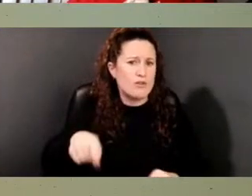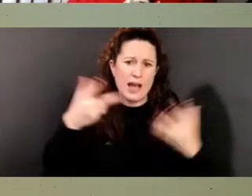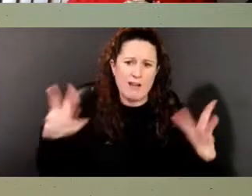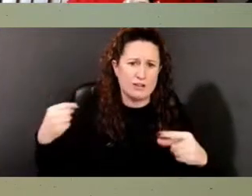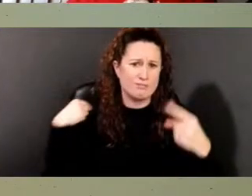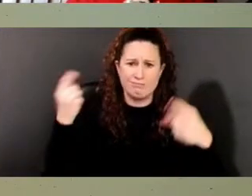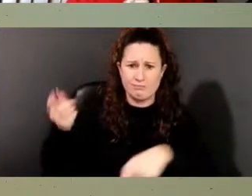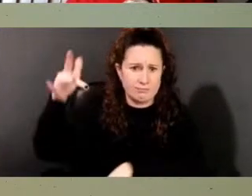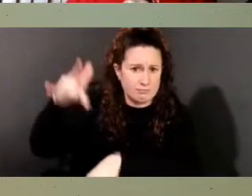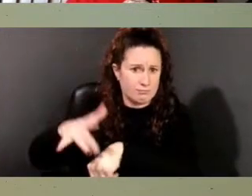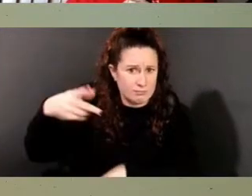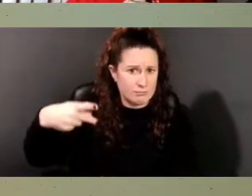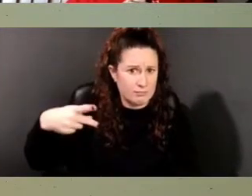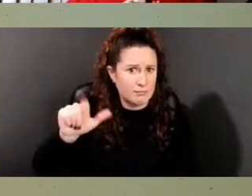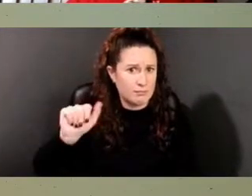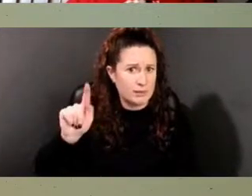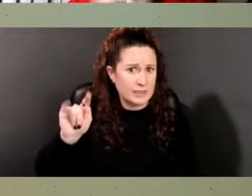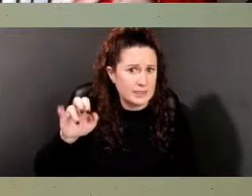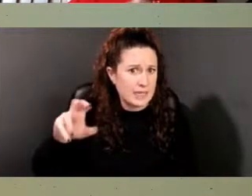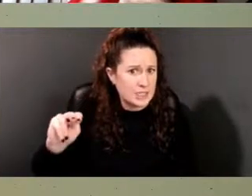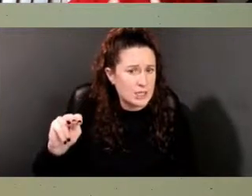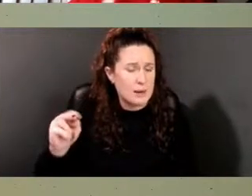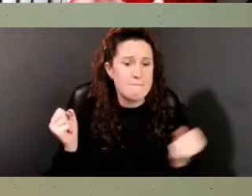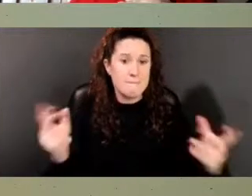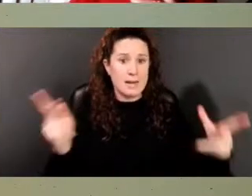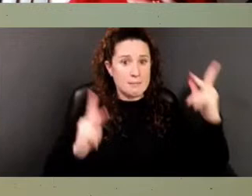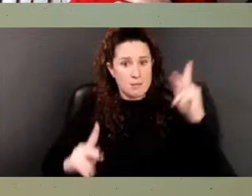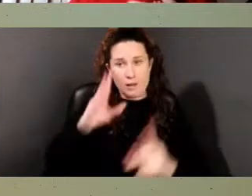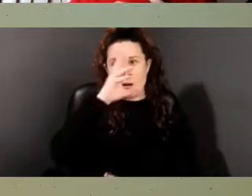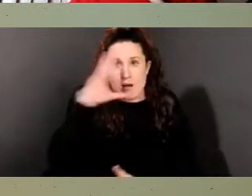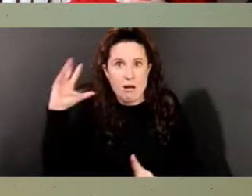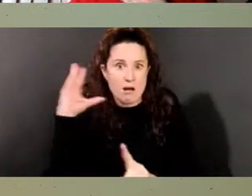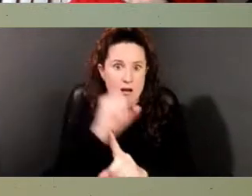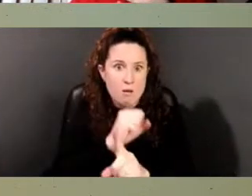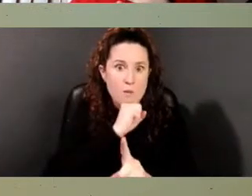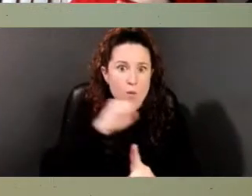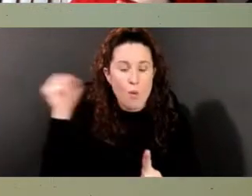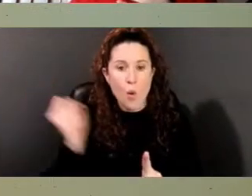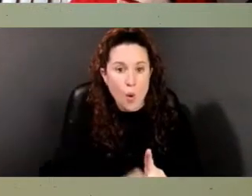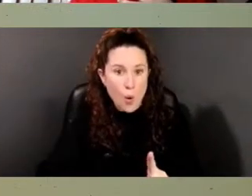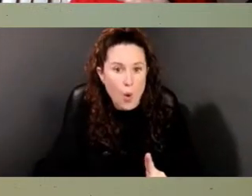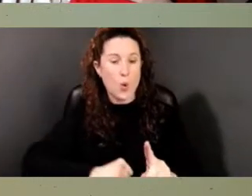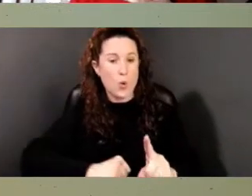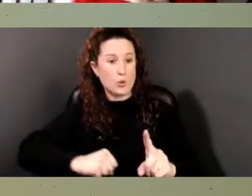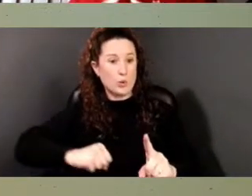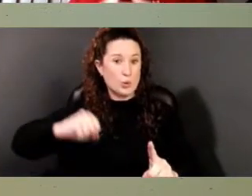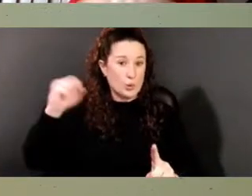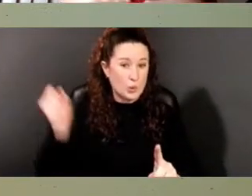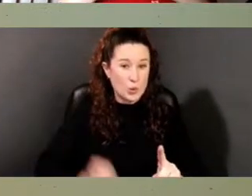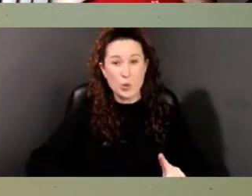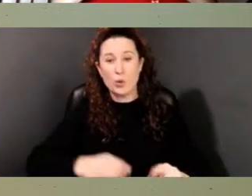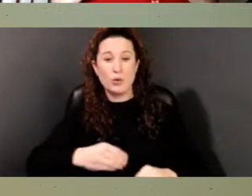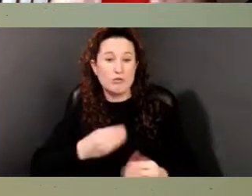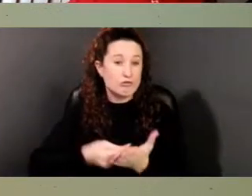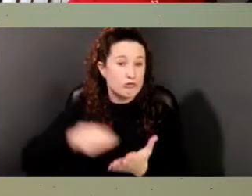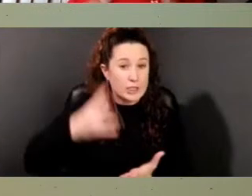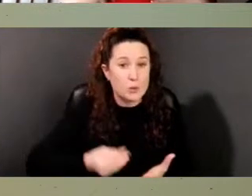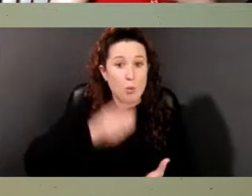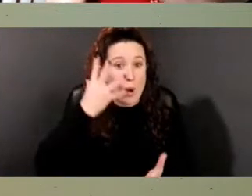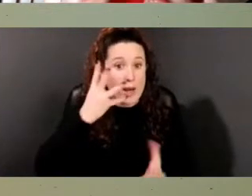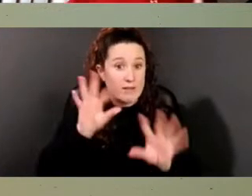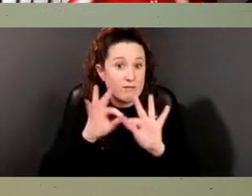there's a fascination with old colonial reed white families, right? And this